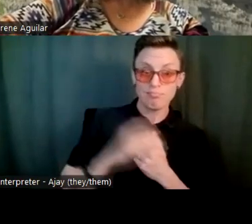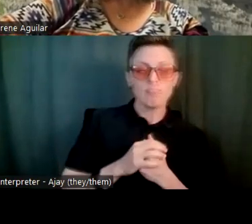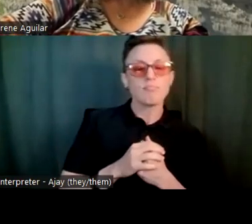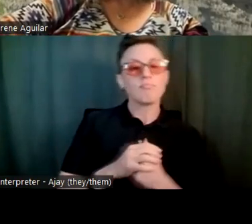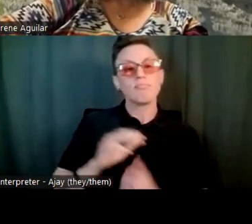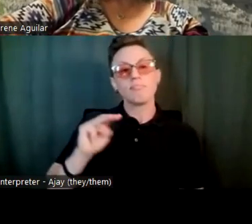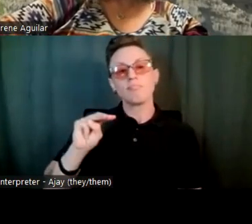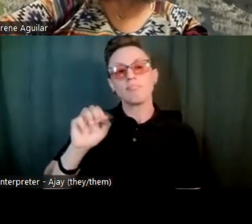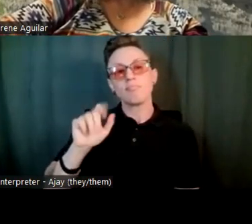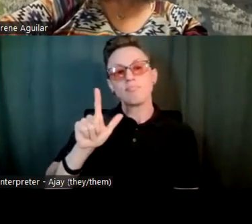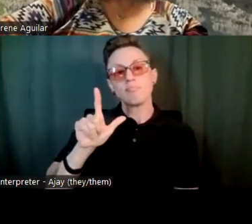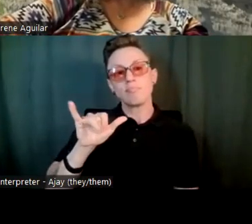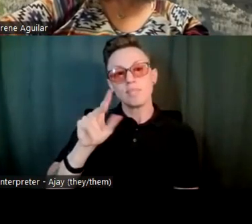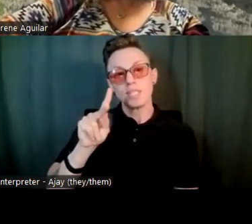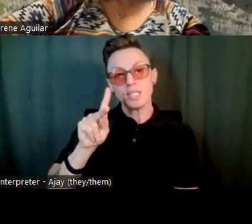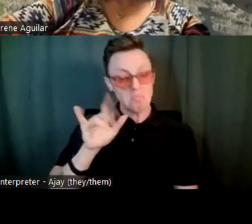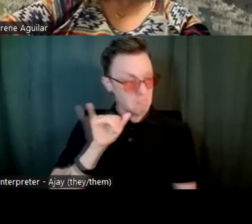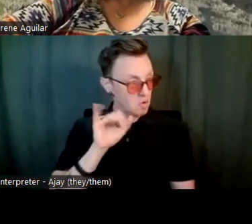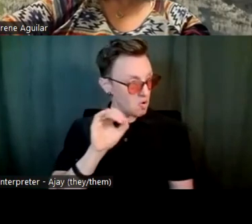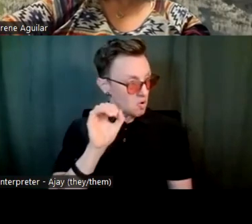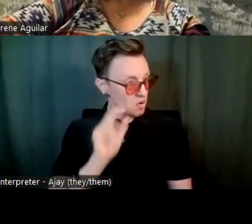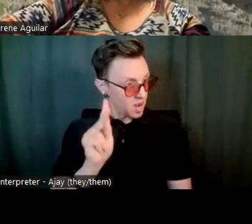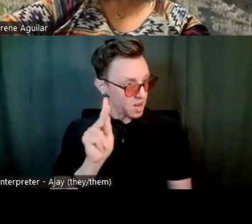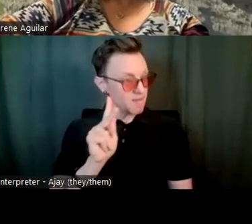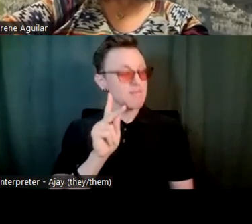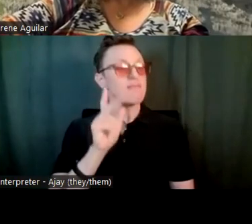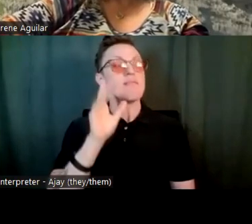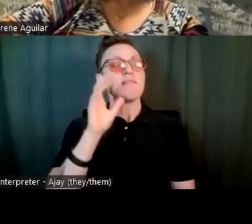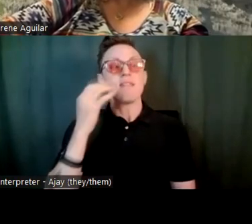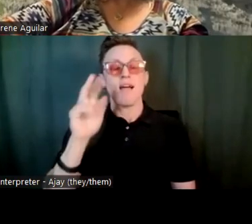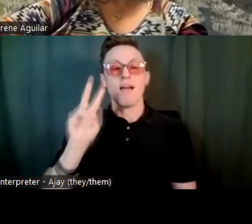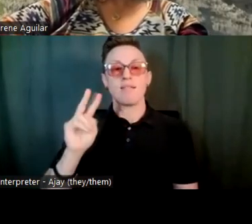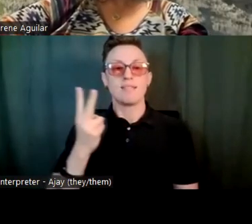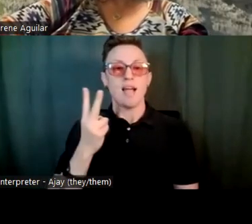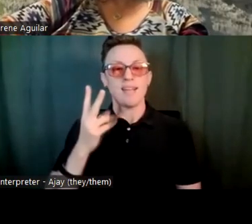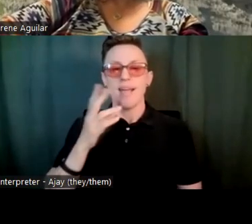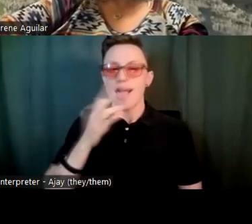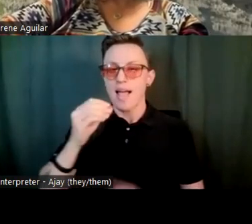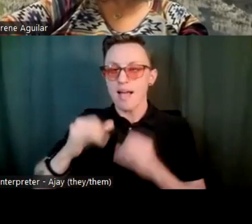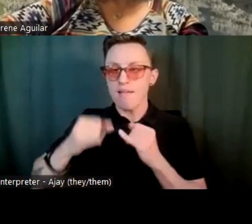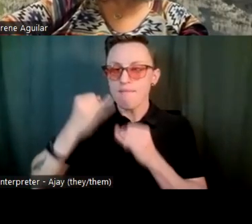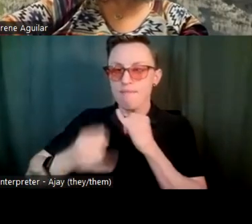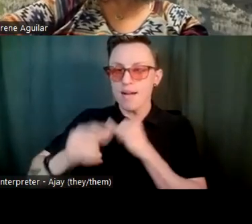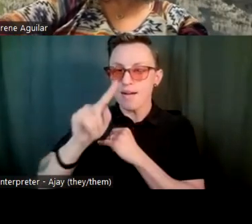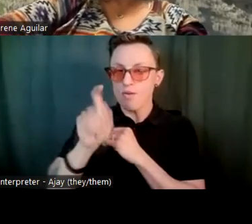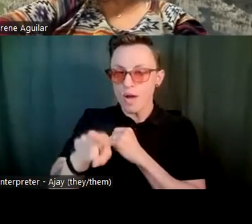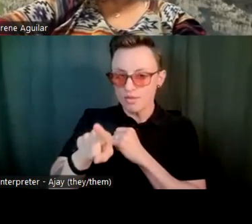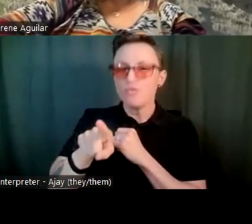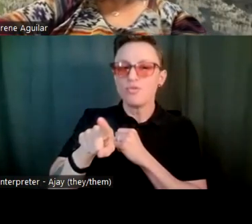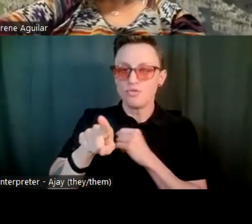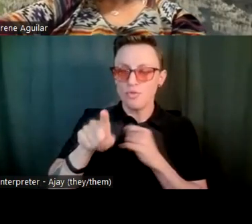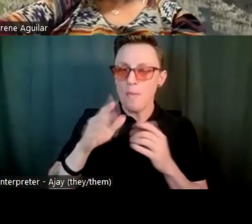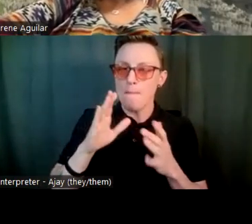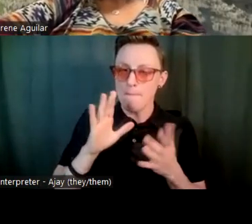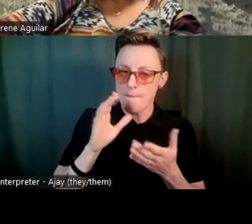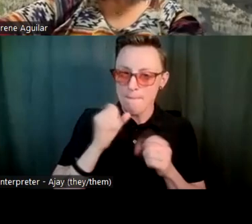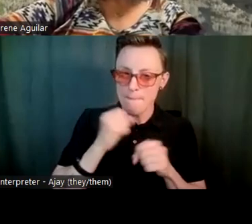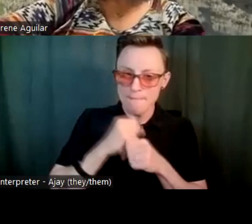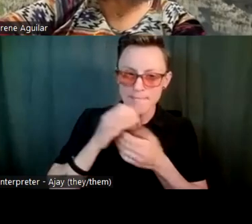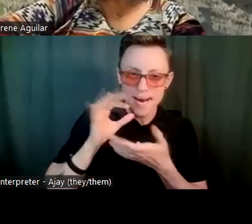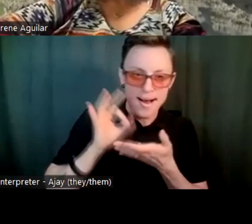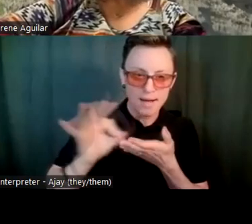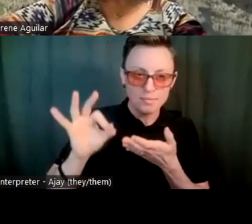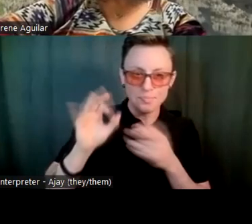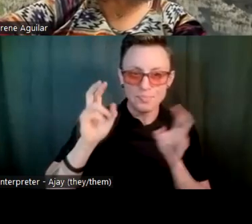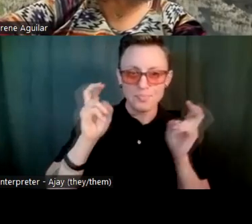Okay. And with that, we have our second question, and this is the final question. So make it count, all of y'all. What can schools do